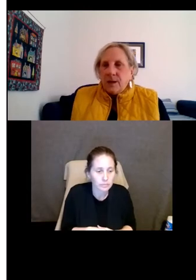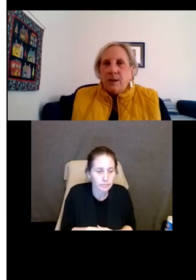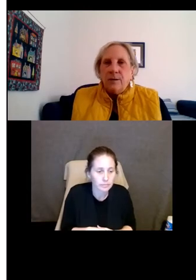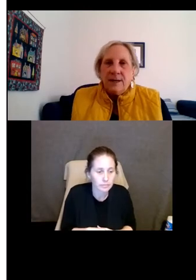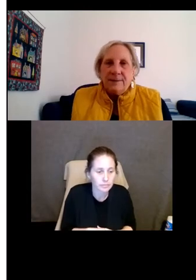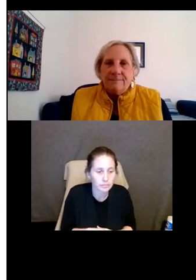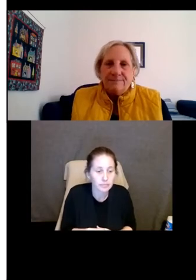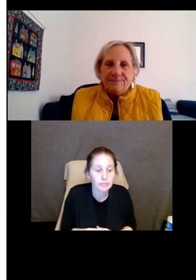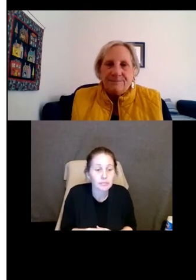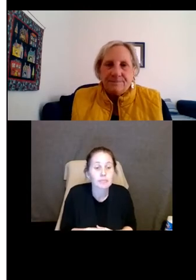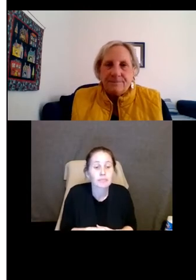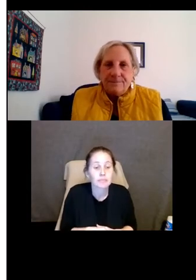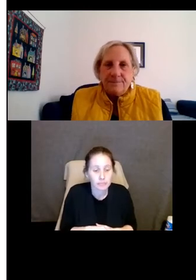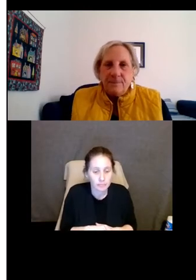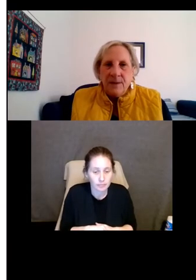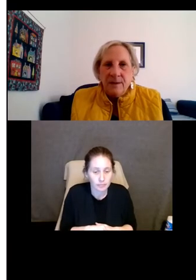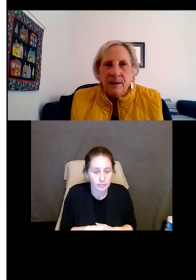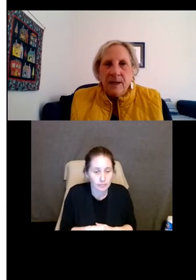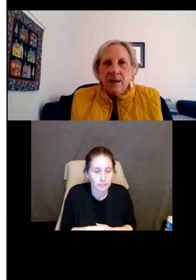Okay.